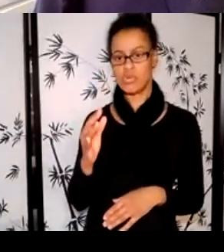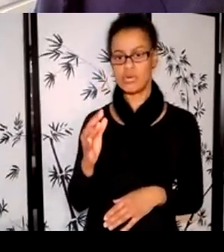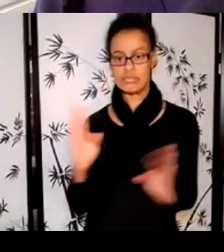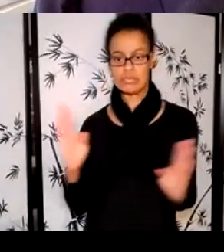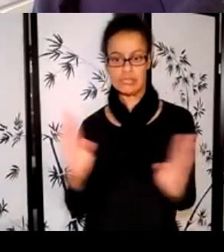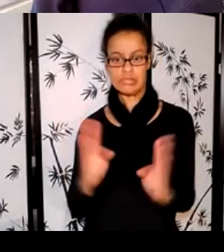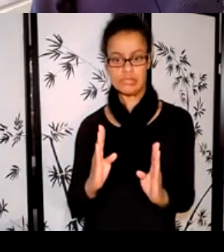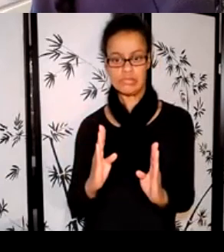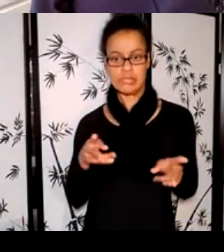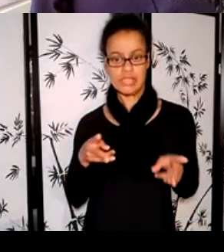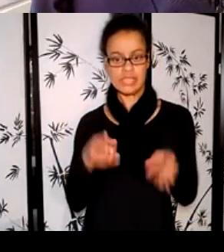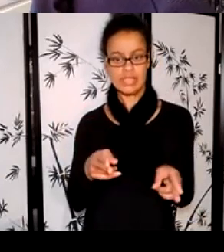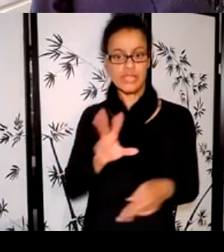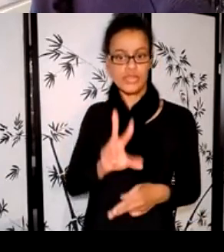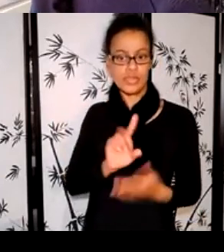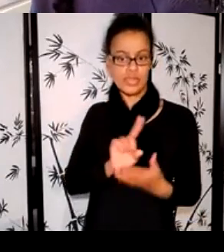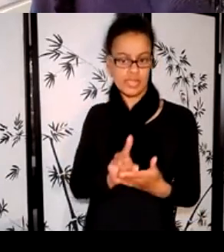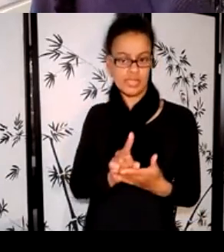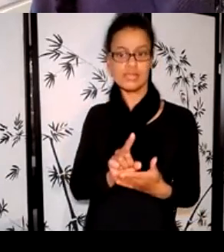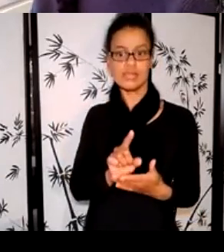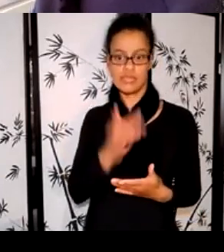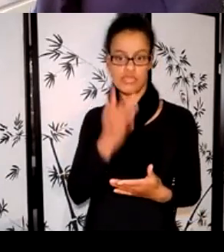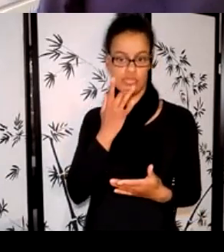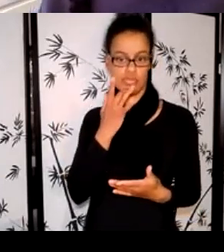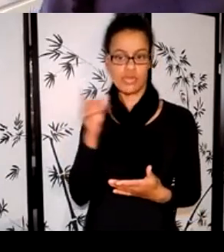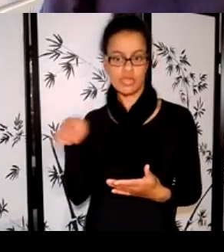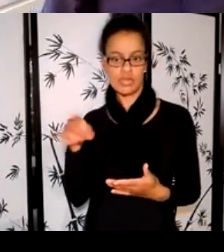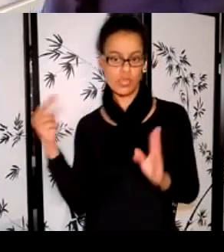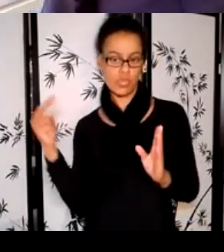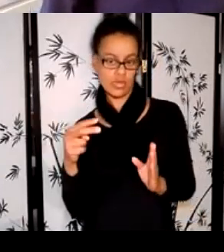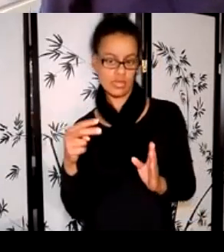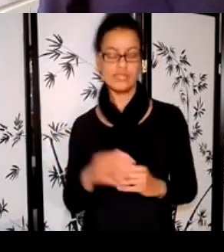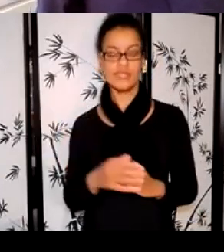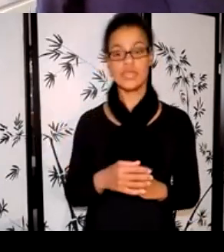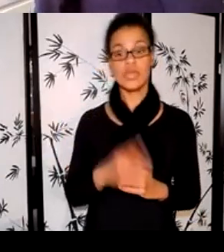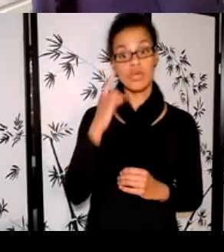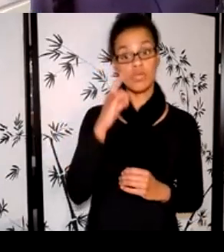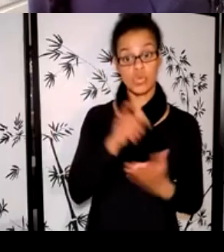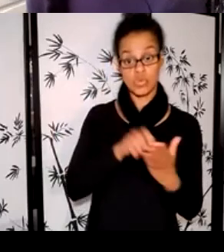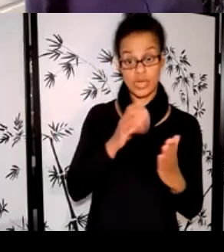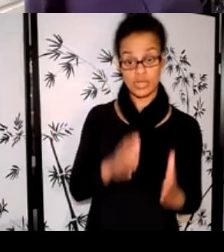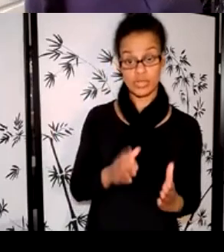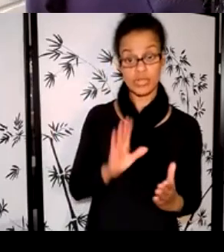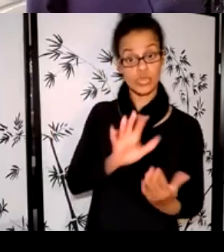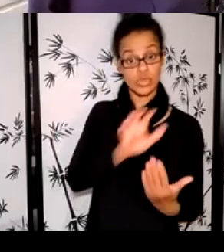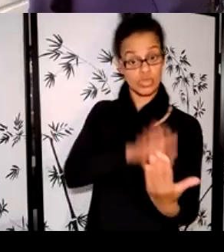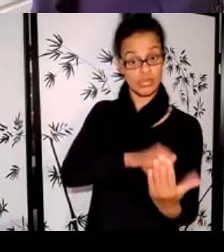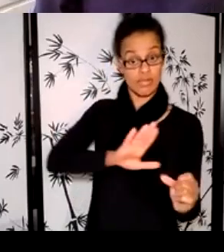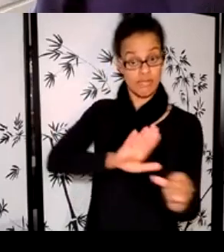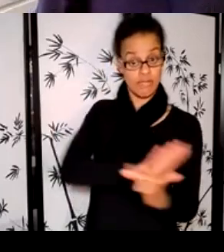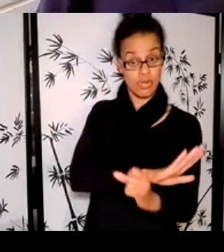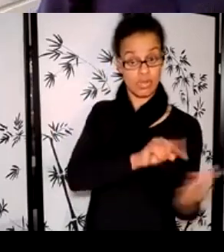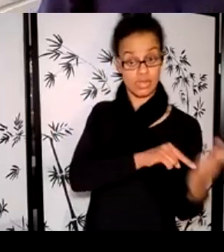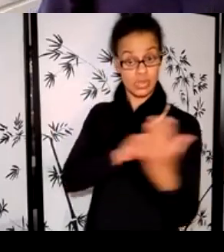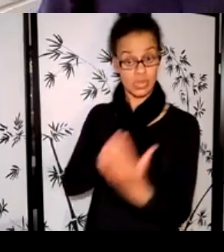you're a writer and you want to include a sample of your script, don't include the entire script. Include an important excerpt instead.